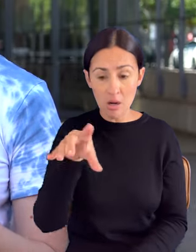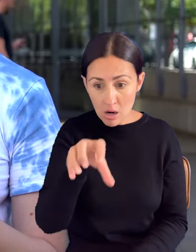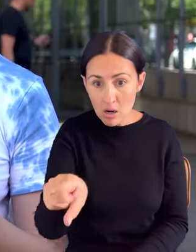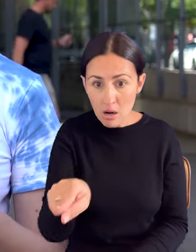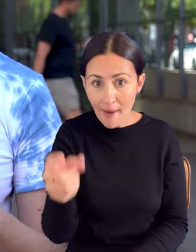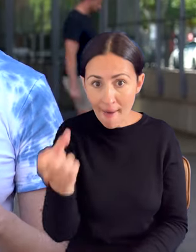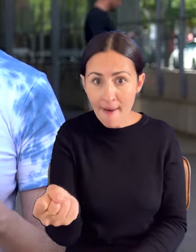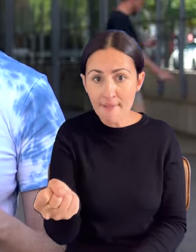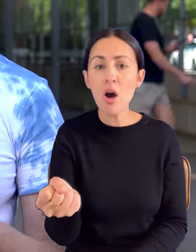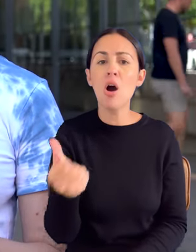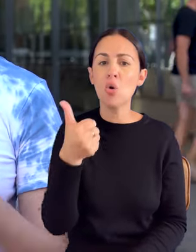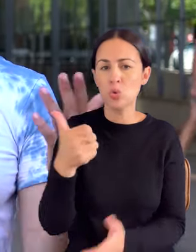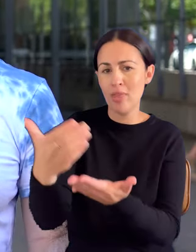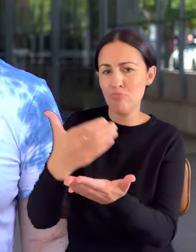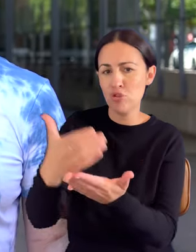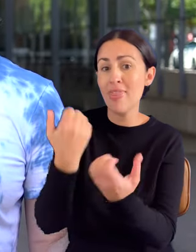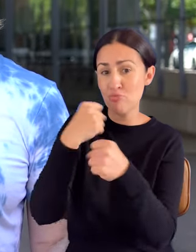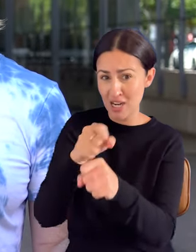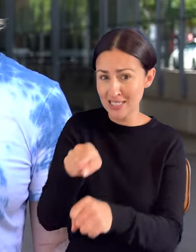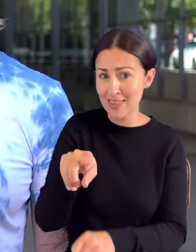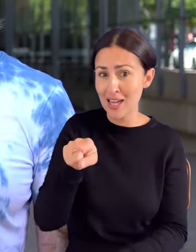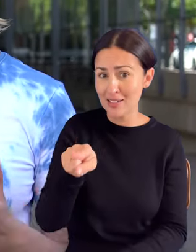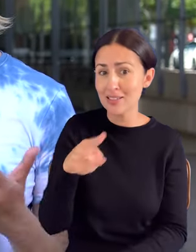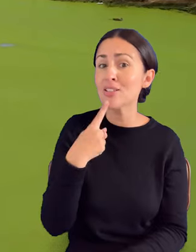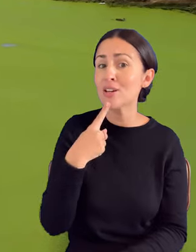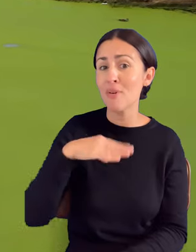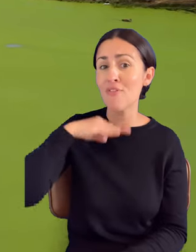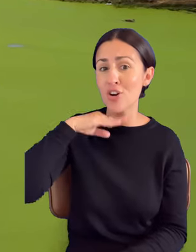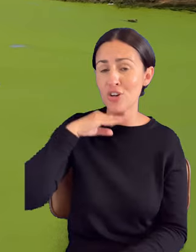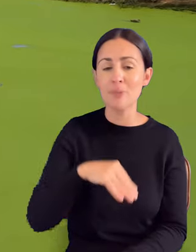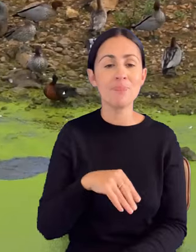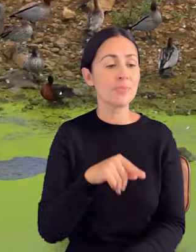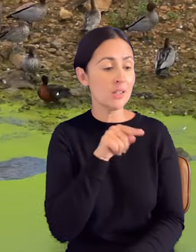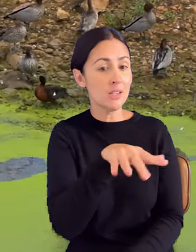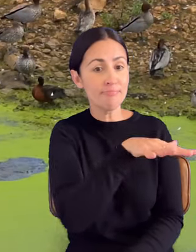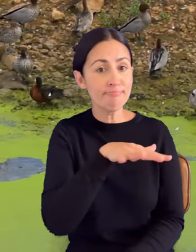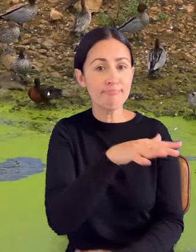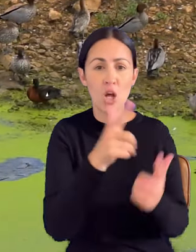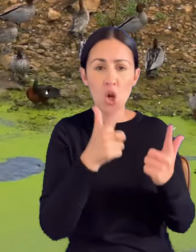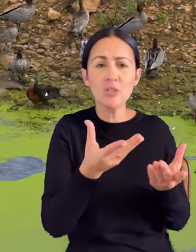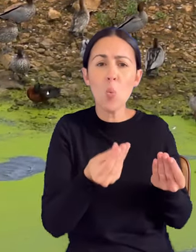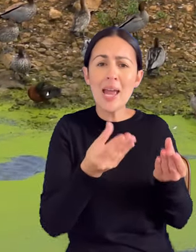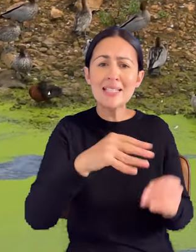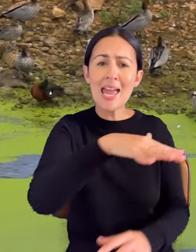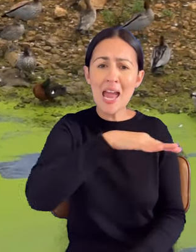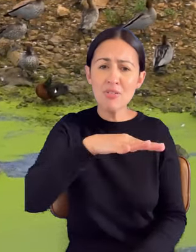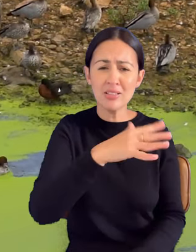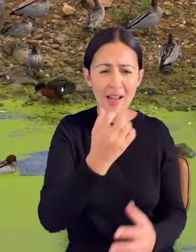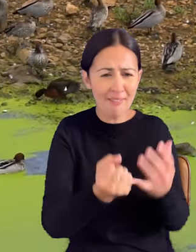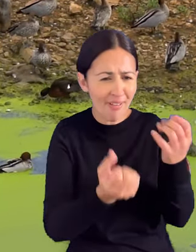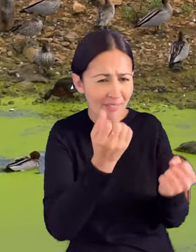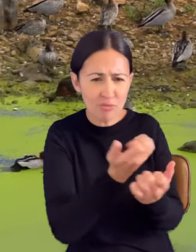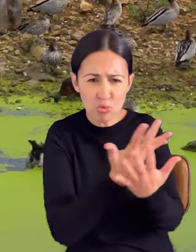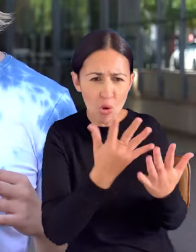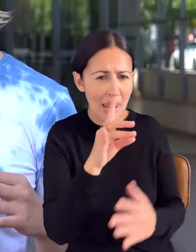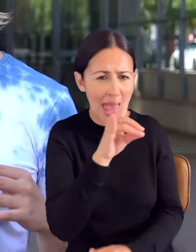there and are preserving them there. And then around Sydney Olympic Park, there's also lots of wetlands, was full of wildlife. We were interested in bringing in